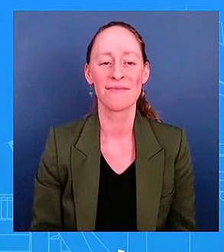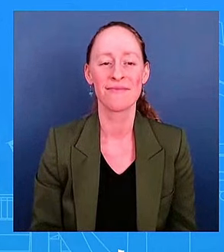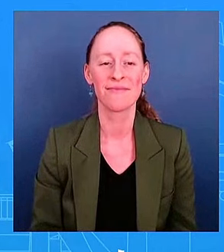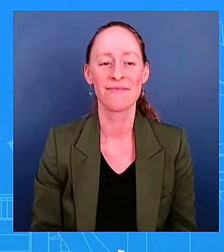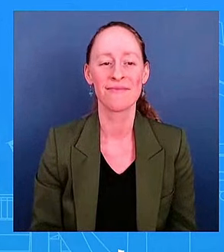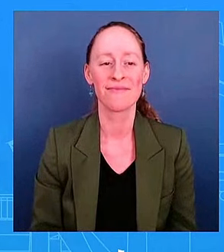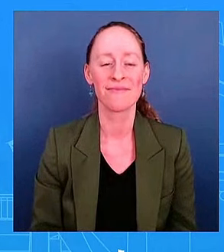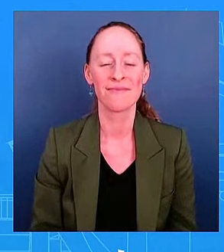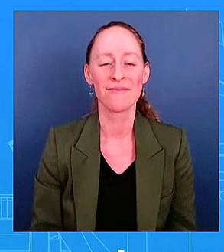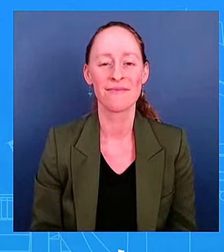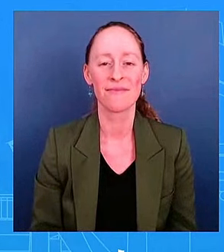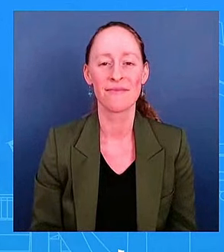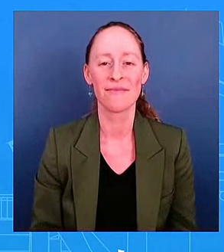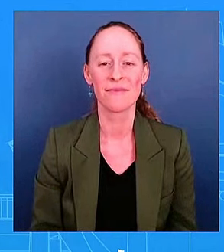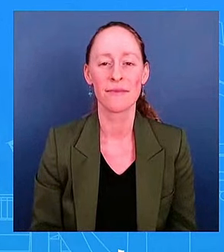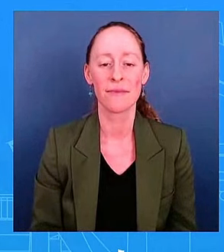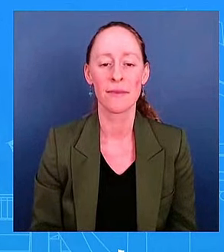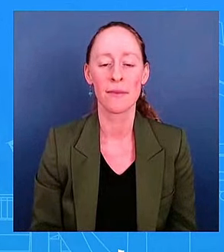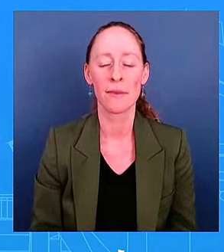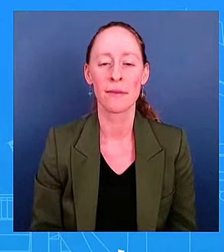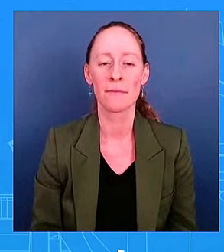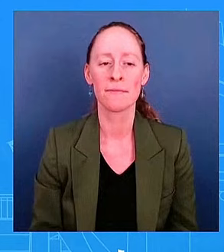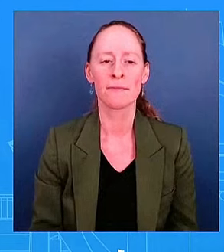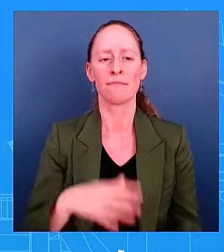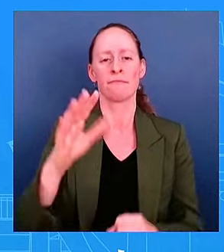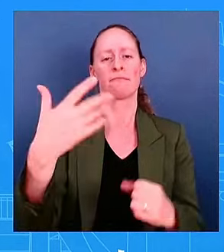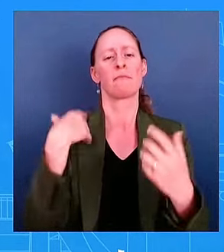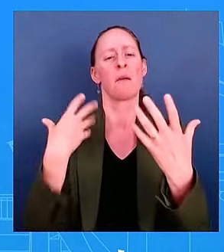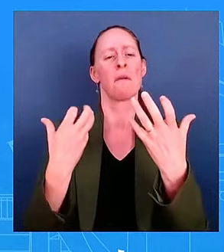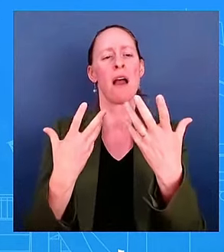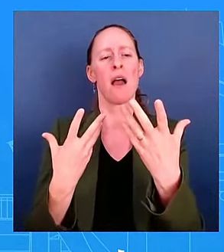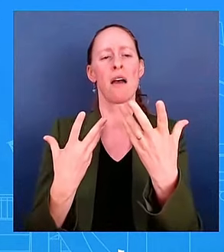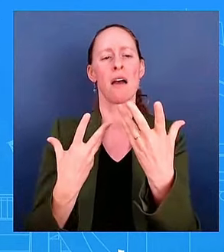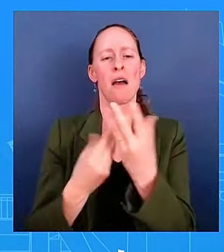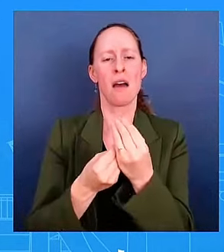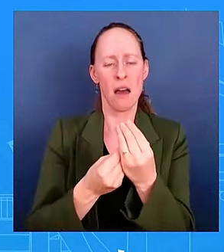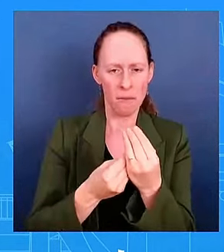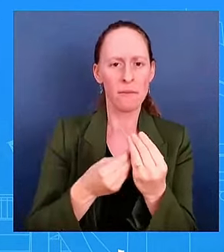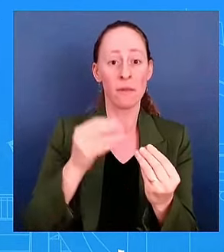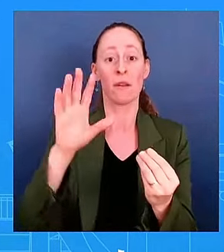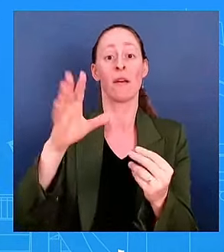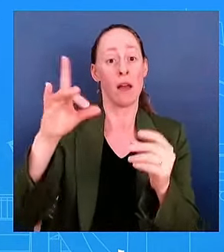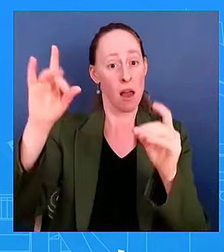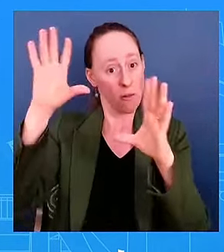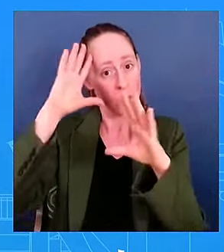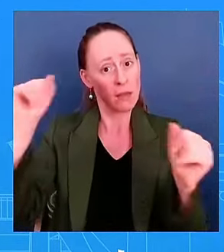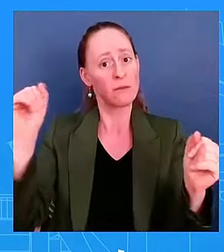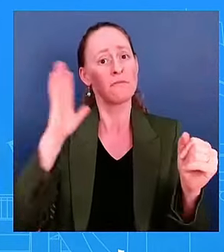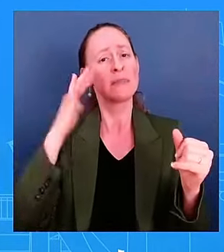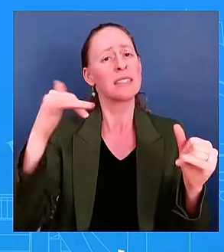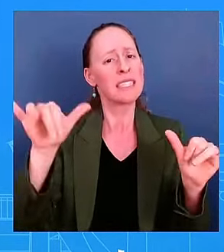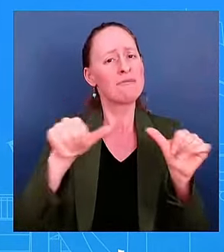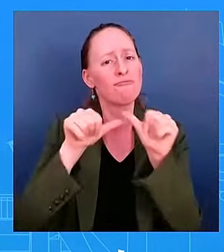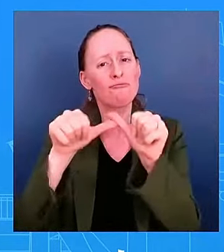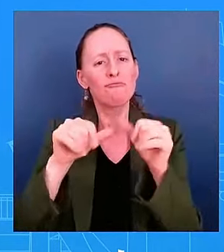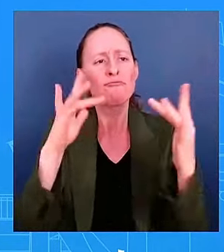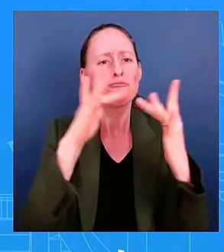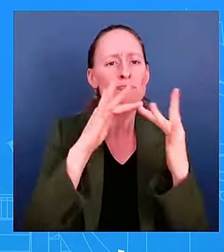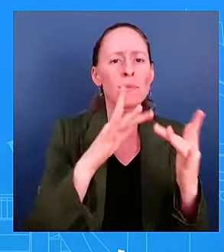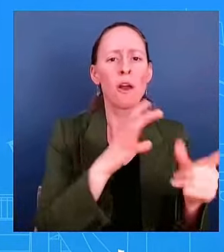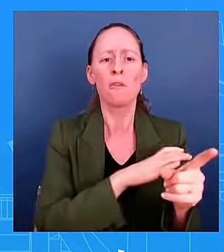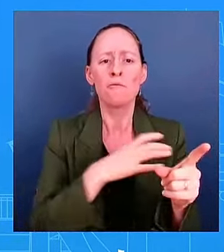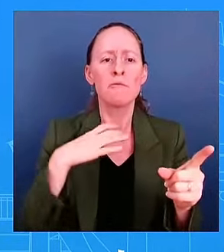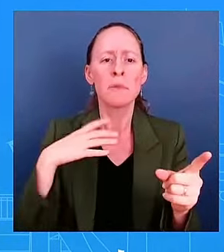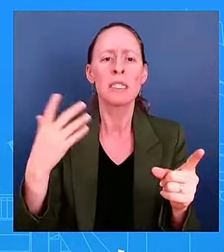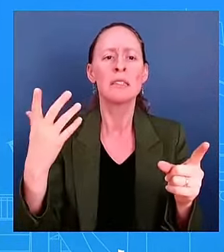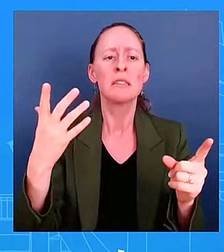you know, I don't have any additional calls to read out or to lay out. One of the reasons that I mentioned it at the top, because I